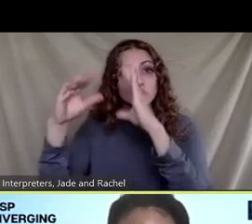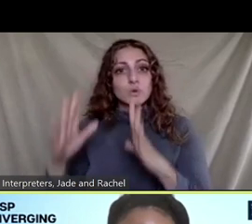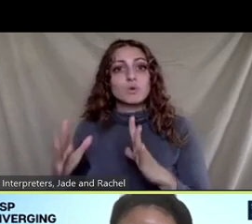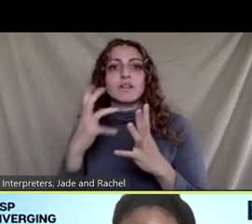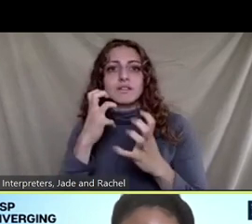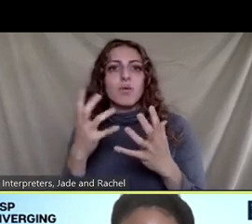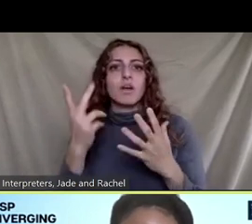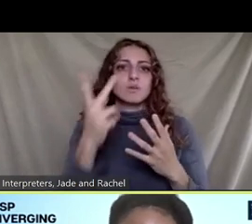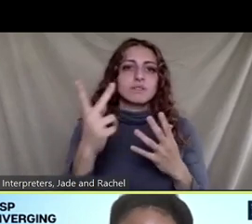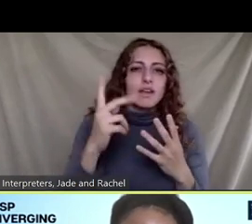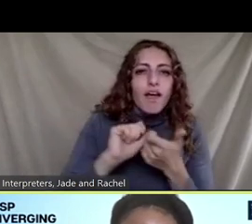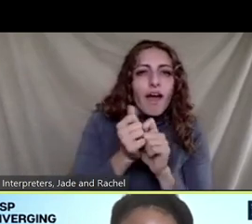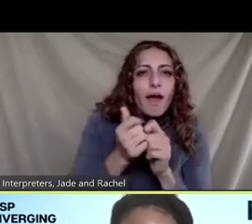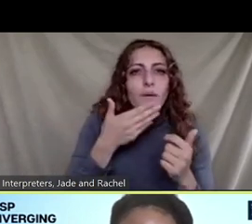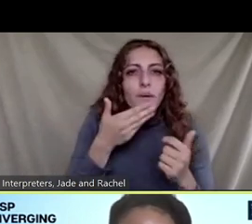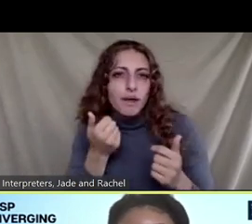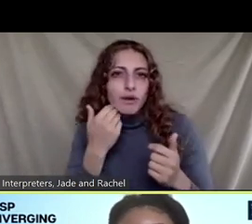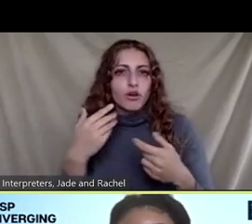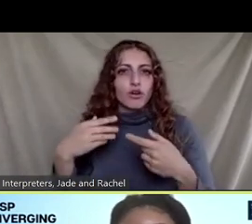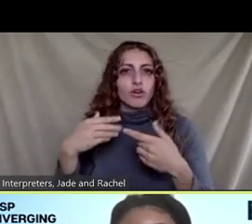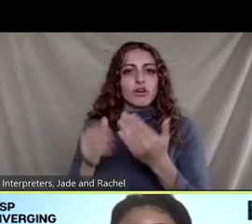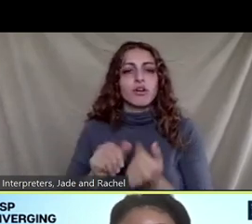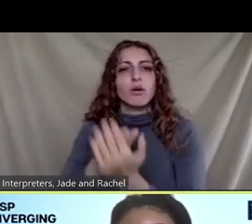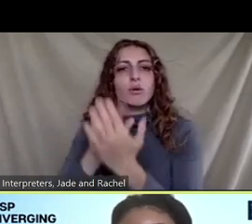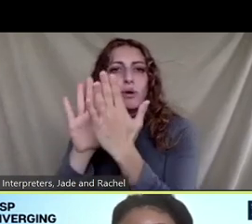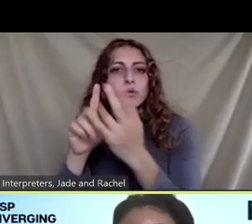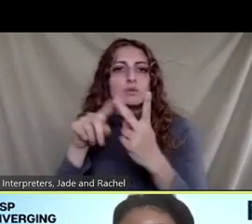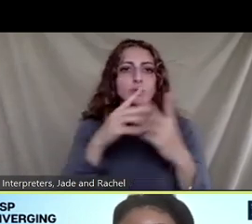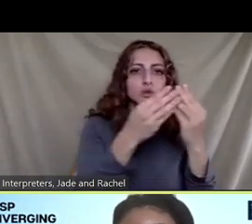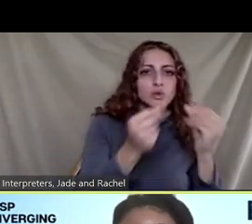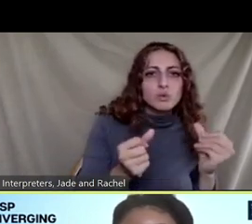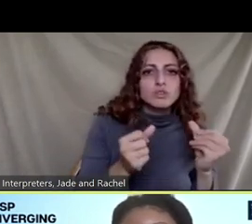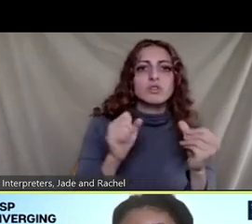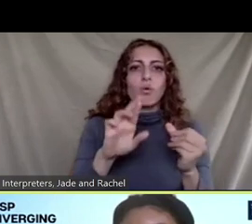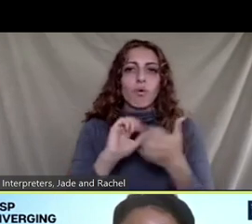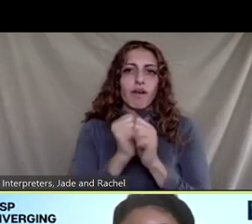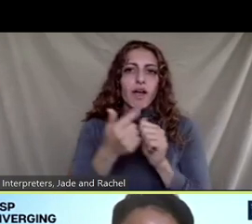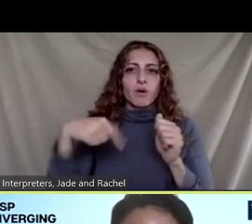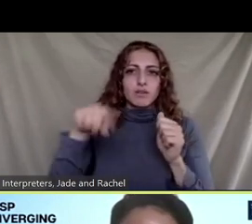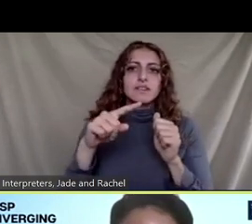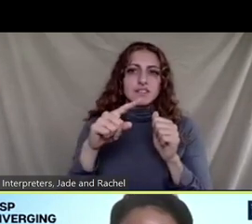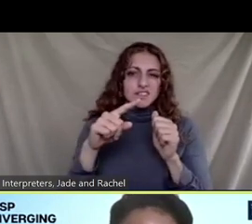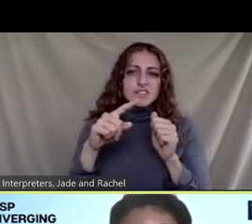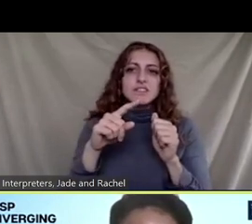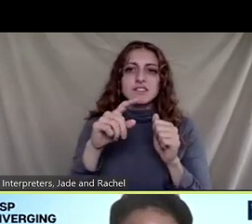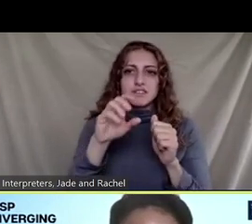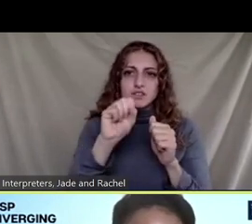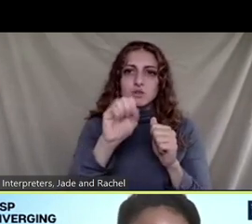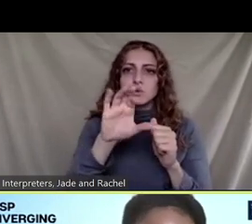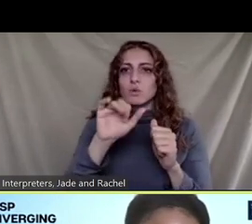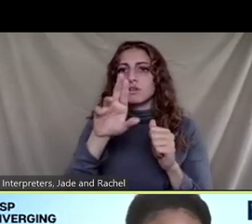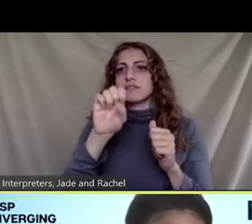explanation of how various sources impact air pollution and health